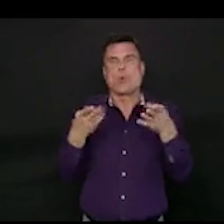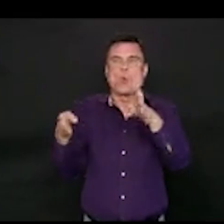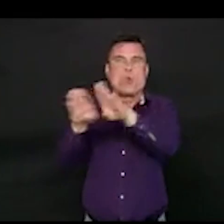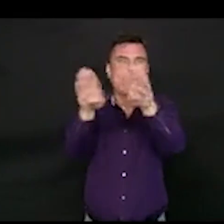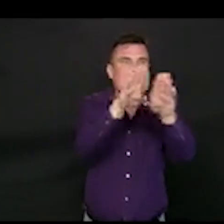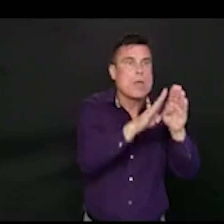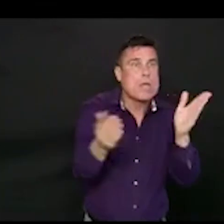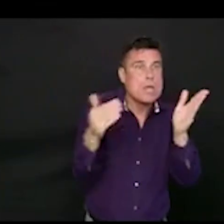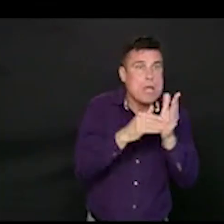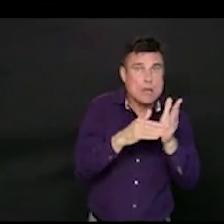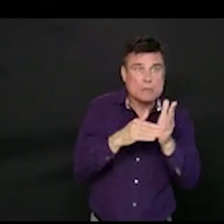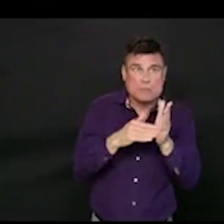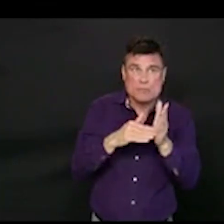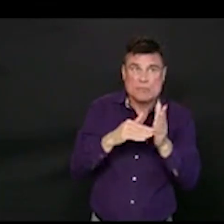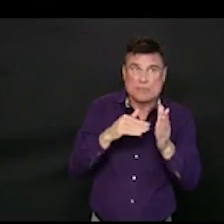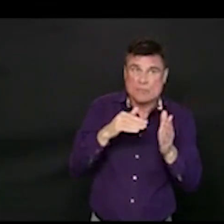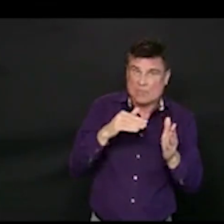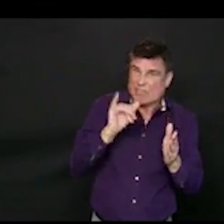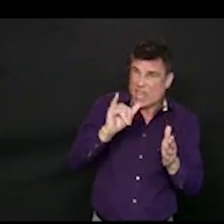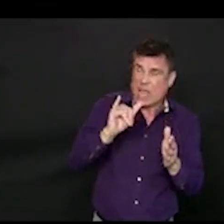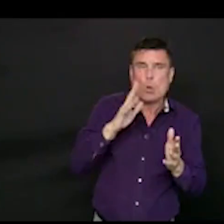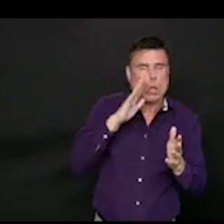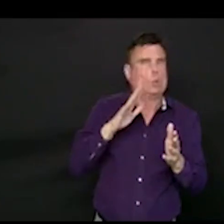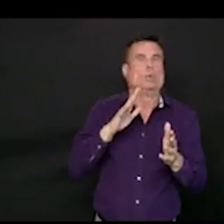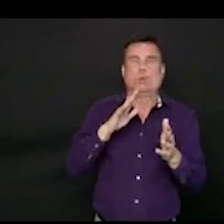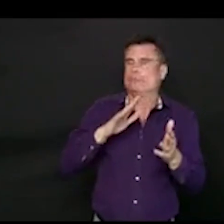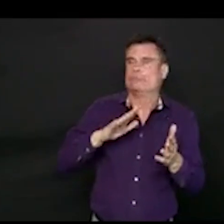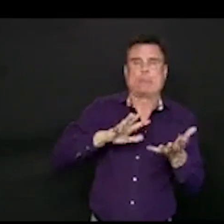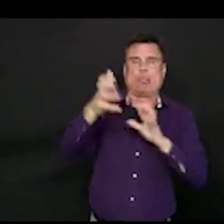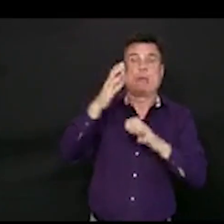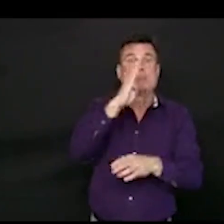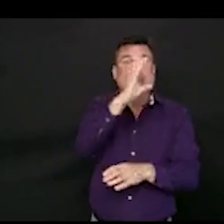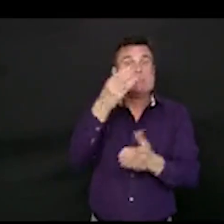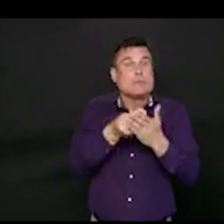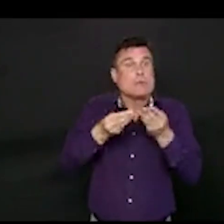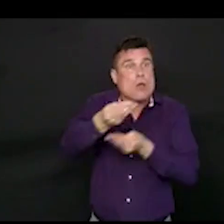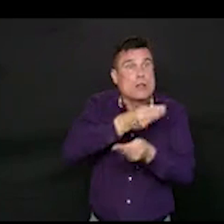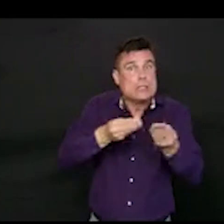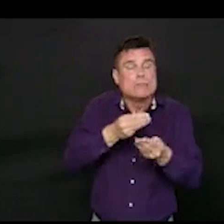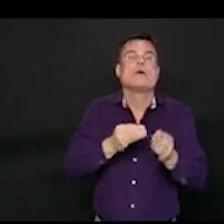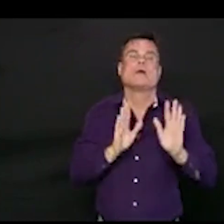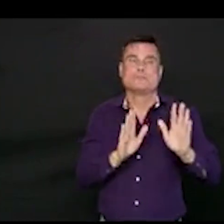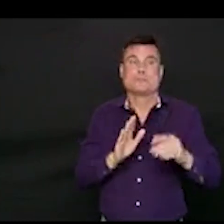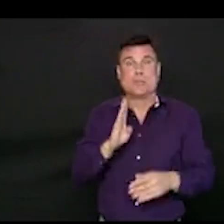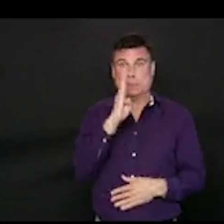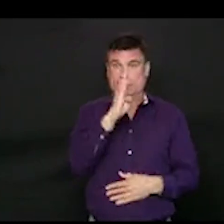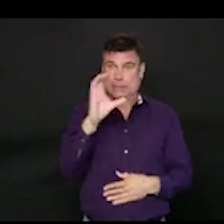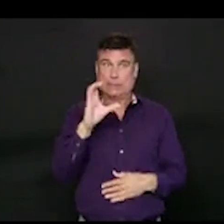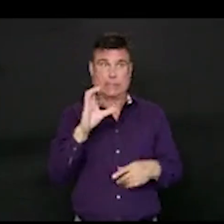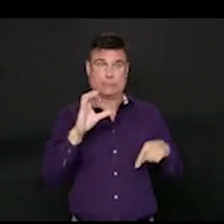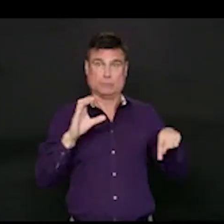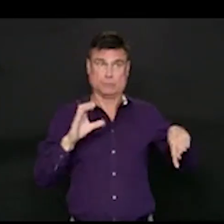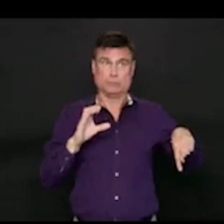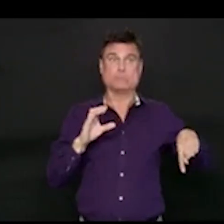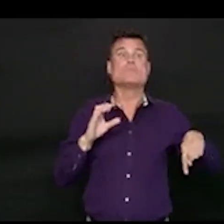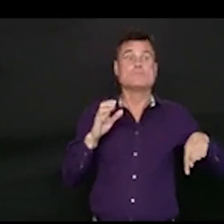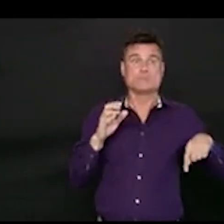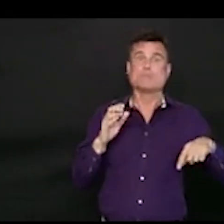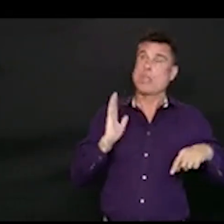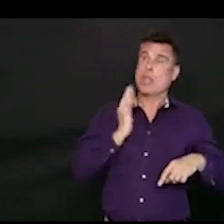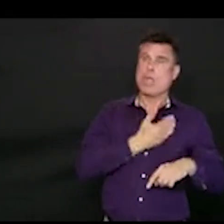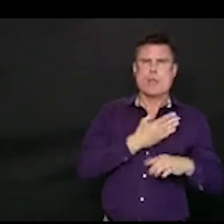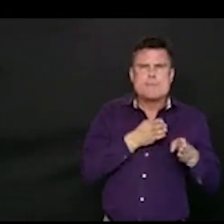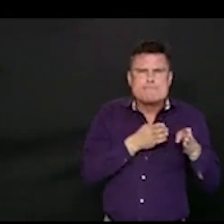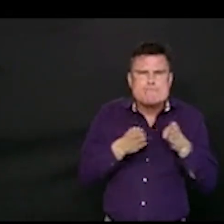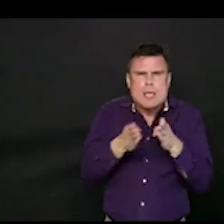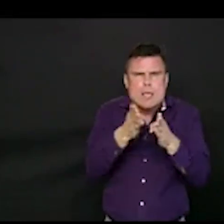British Columbia has been charting its own course from the beginning. Minister Dix and Dr. Henry raised alarm bells